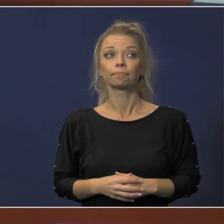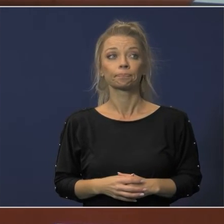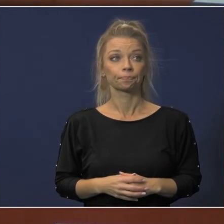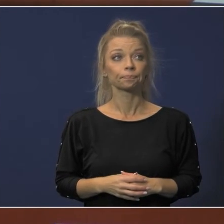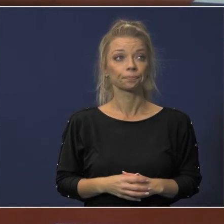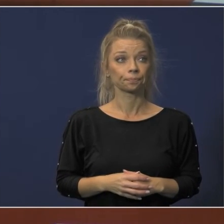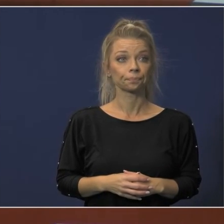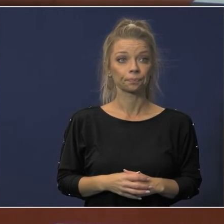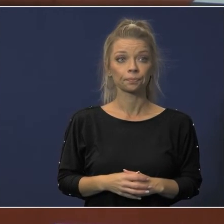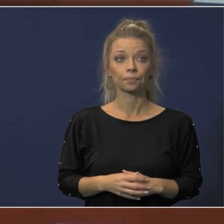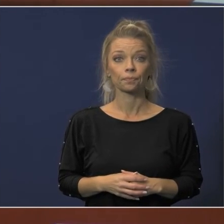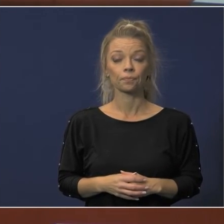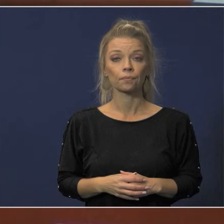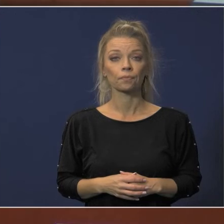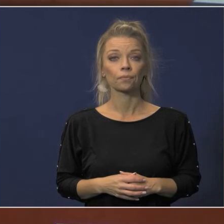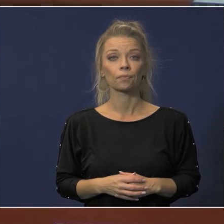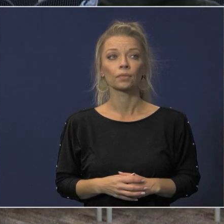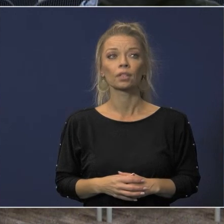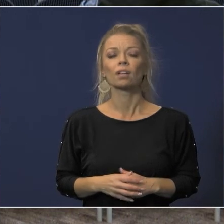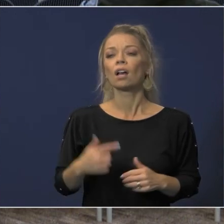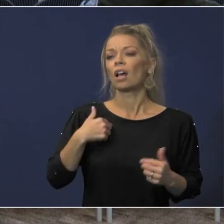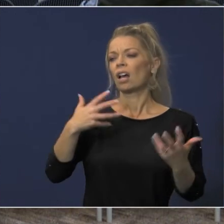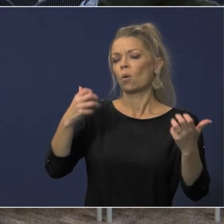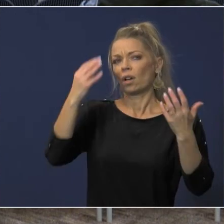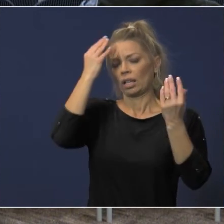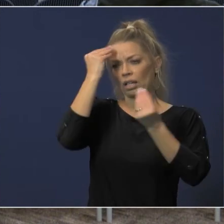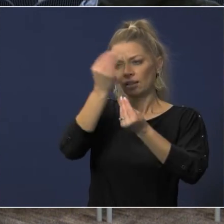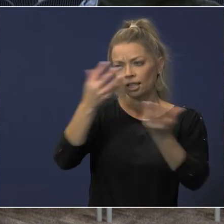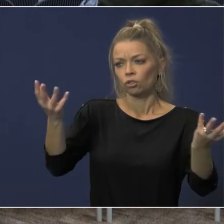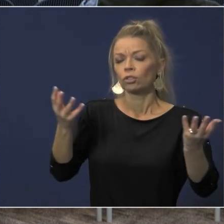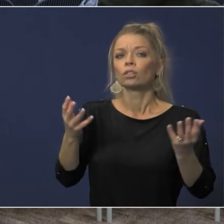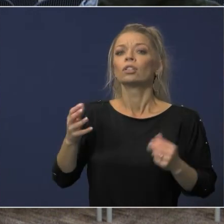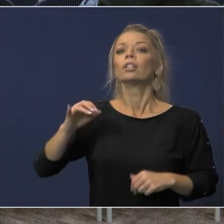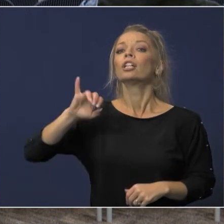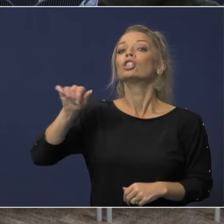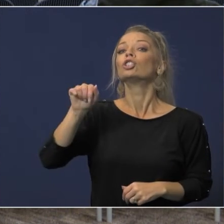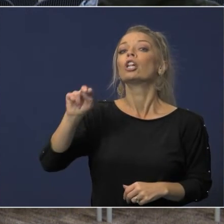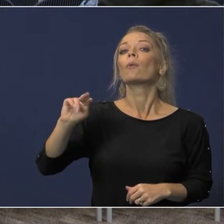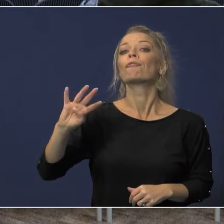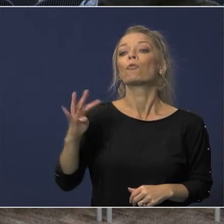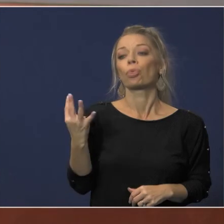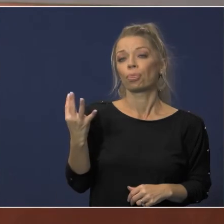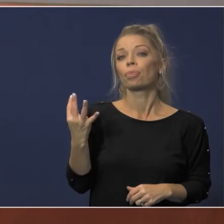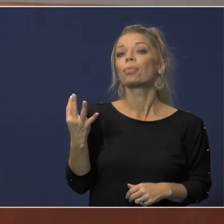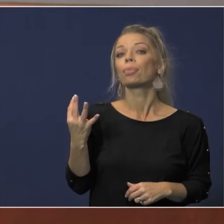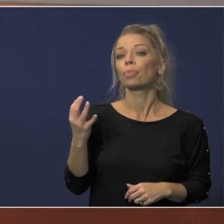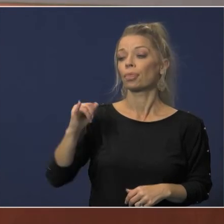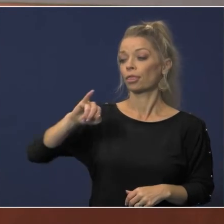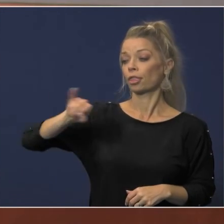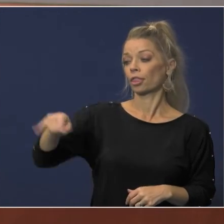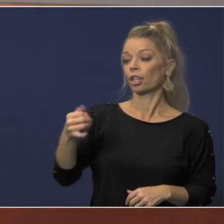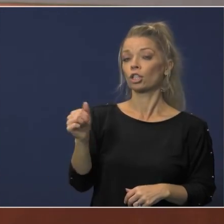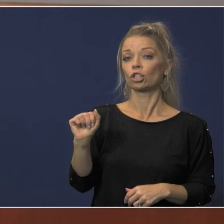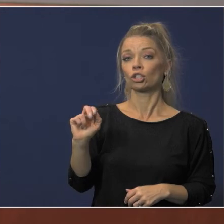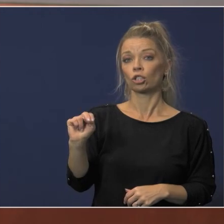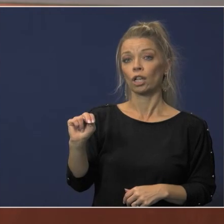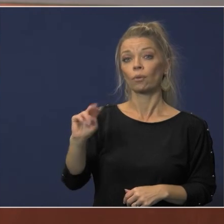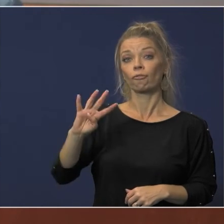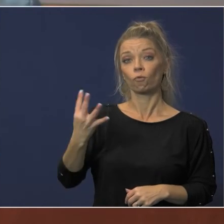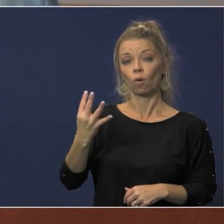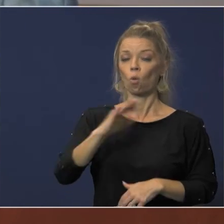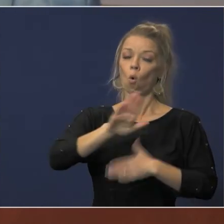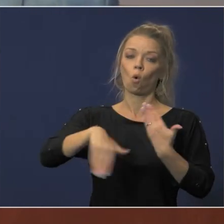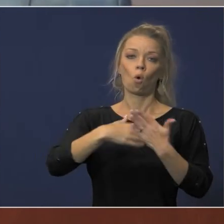just so everyone understands the date that's january 4th when everyone will be back in person